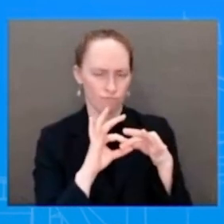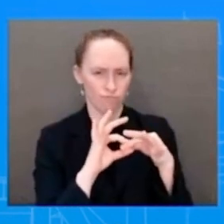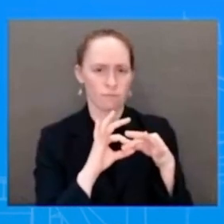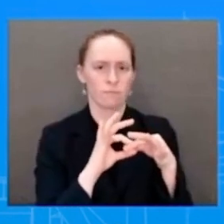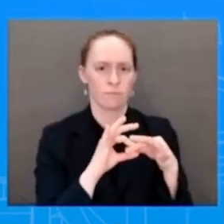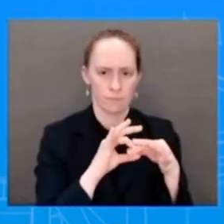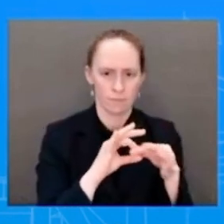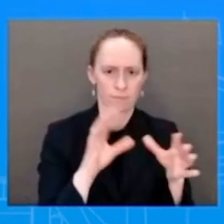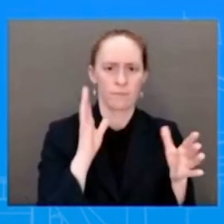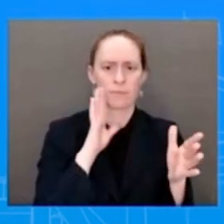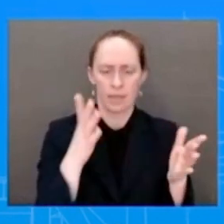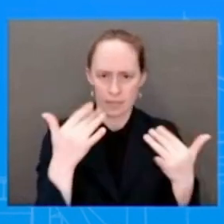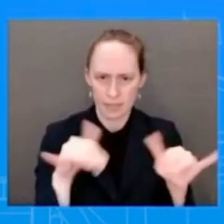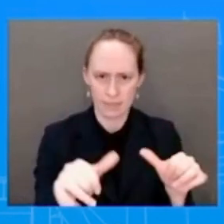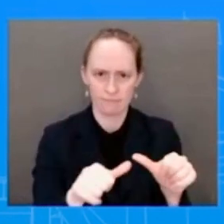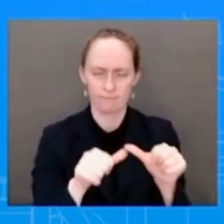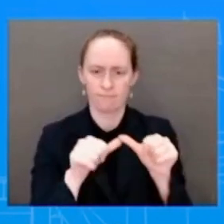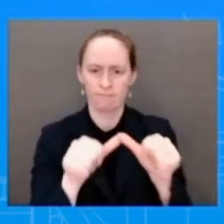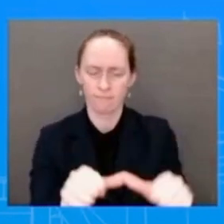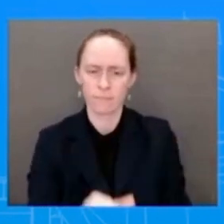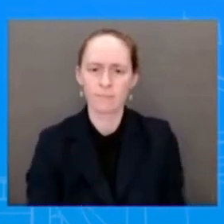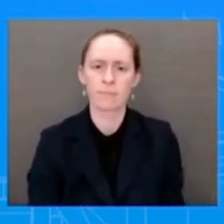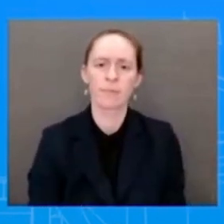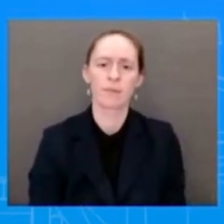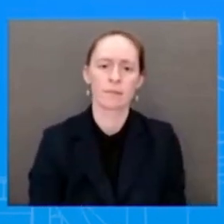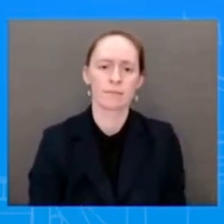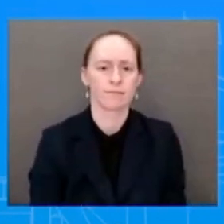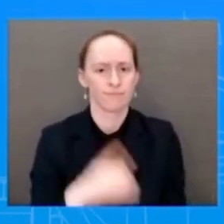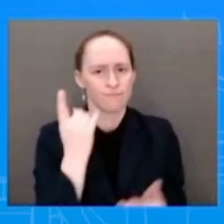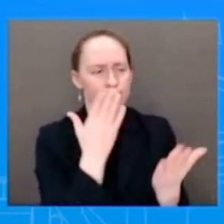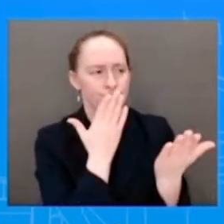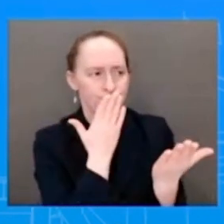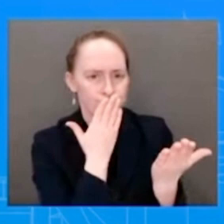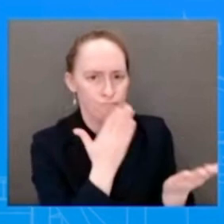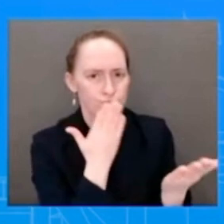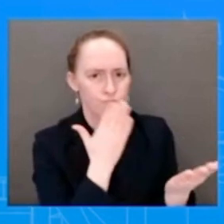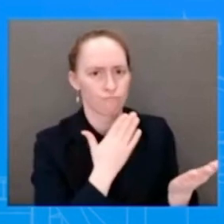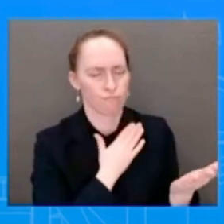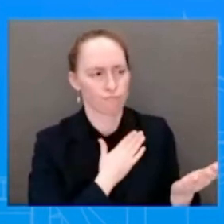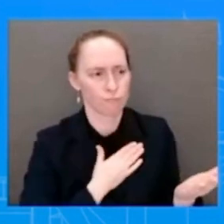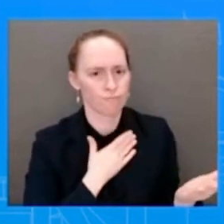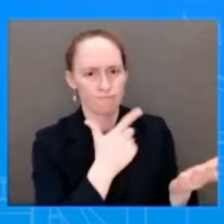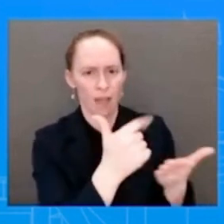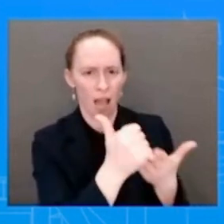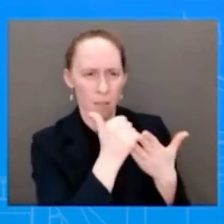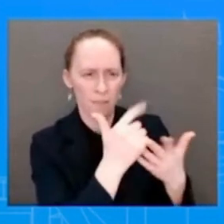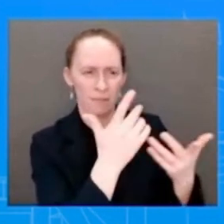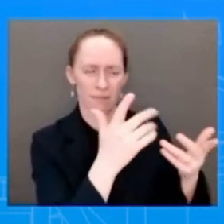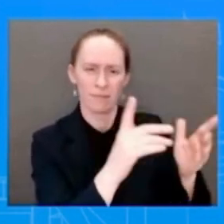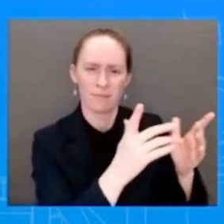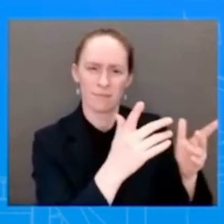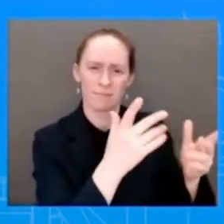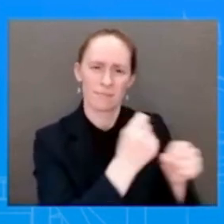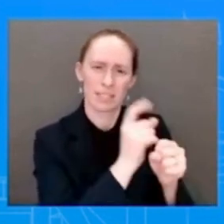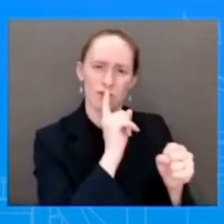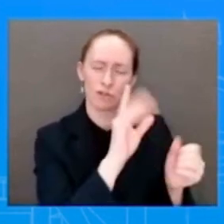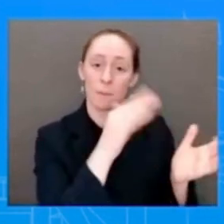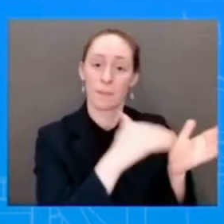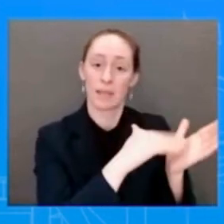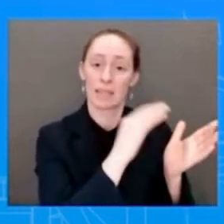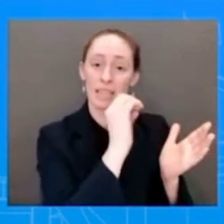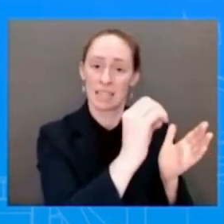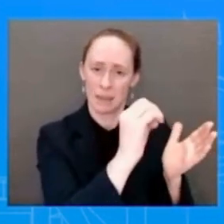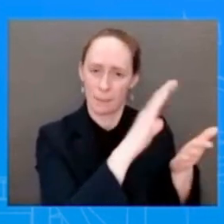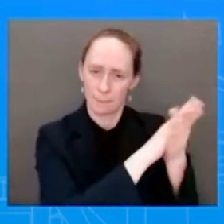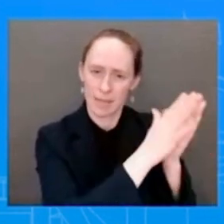in the region, in the Middle East. They will also discuss their vision for the region and that highlights the importance of cooperation and